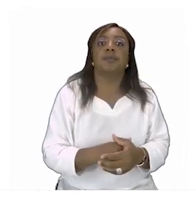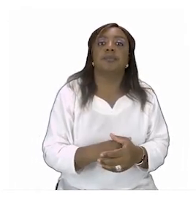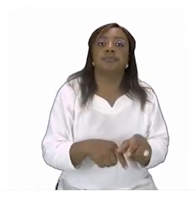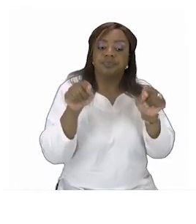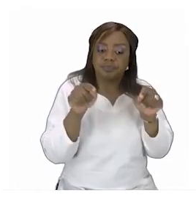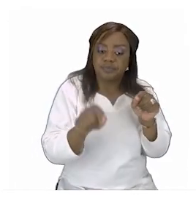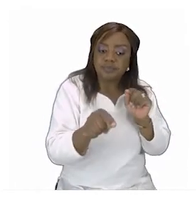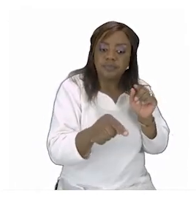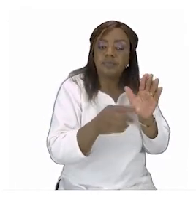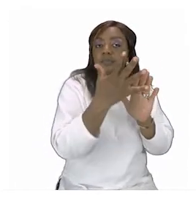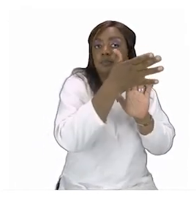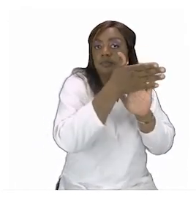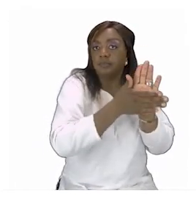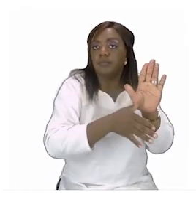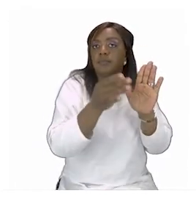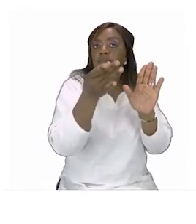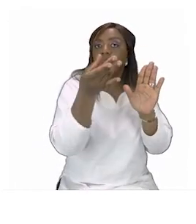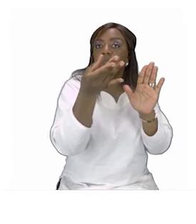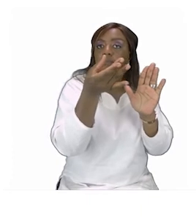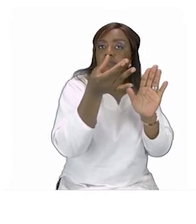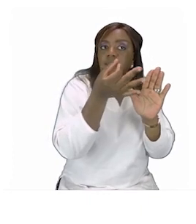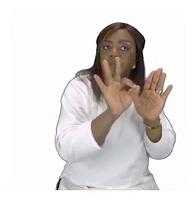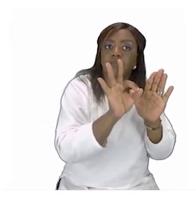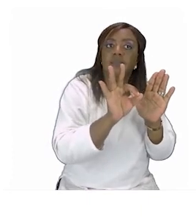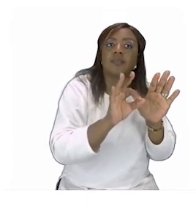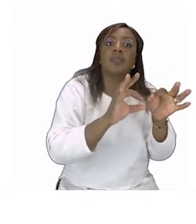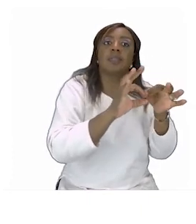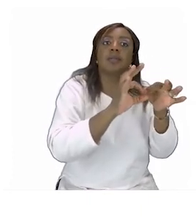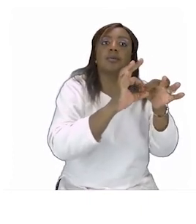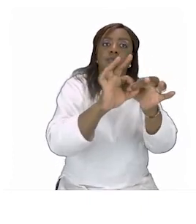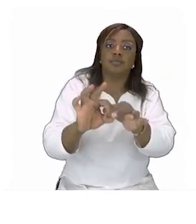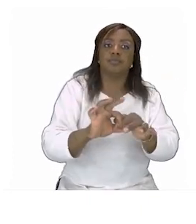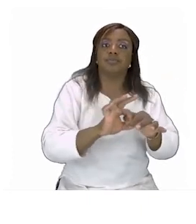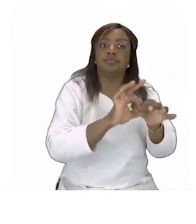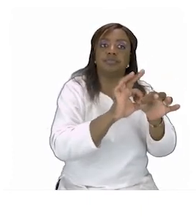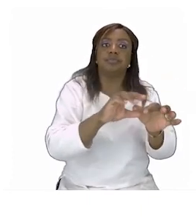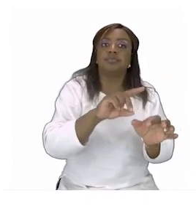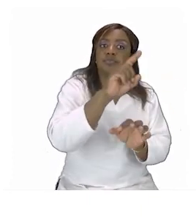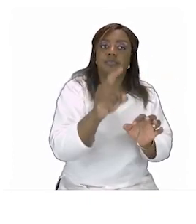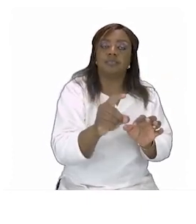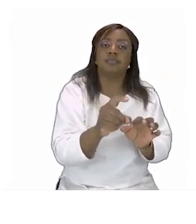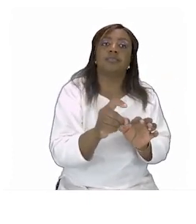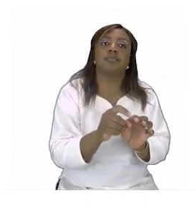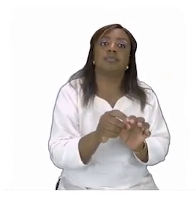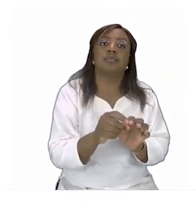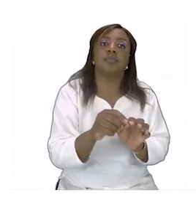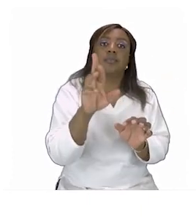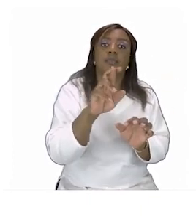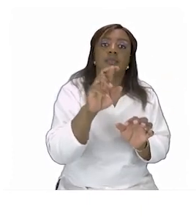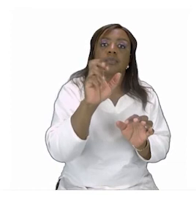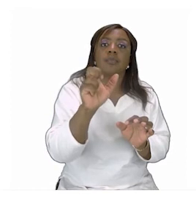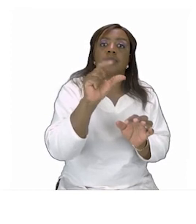it is asking you about relationships let's all say the word relationships